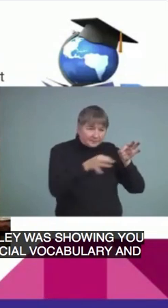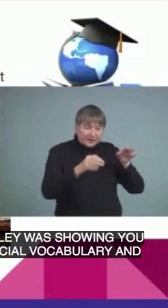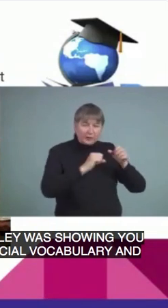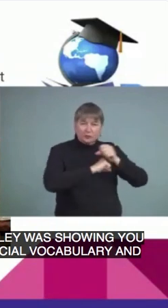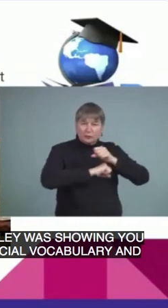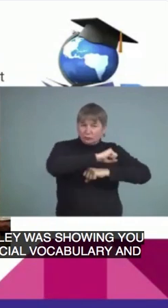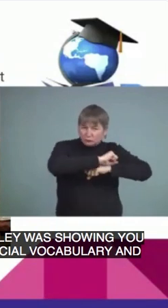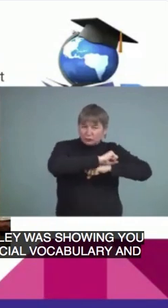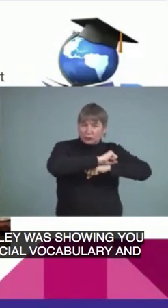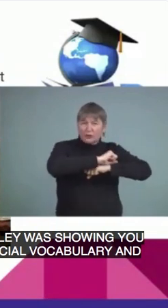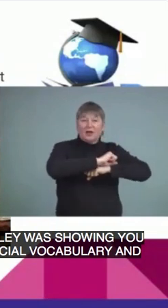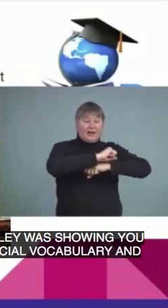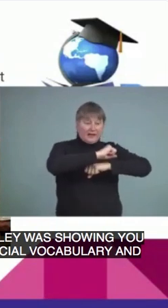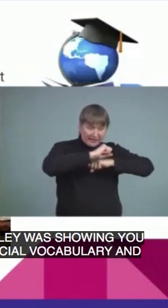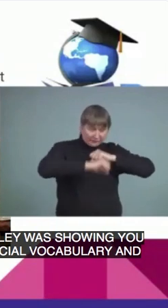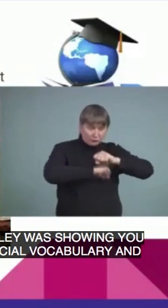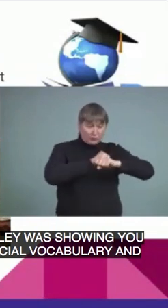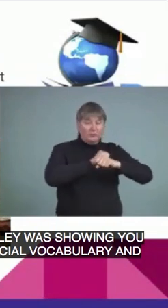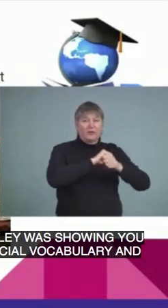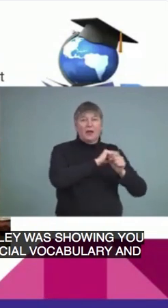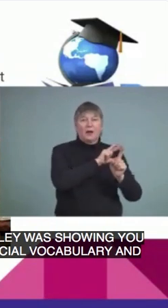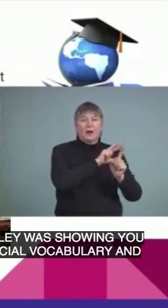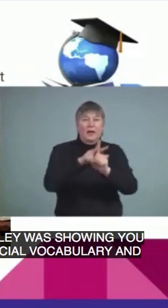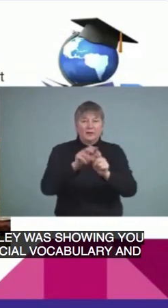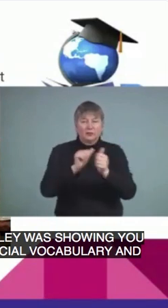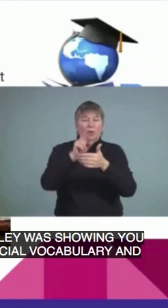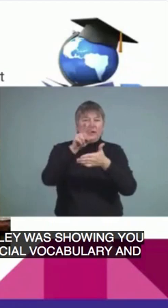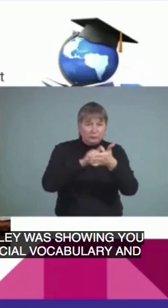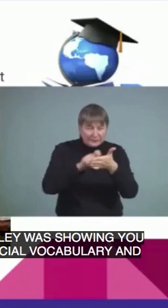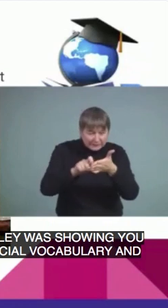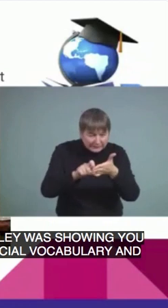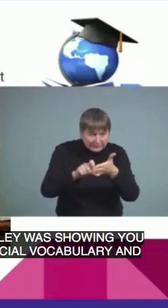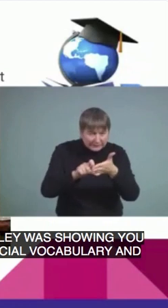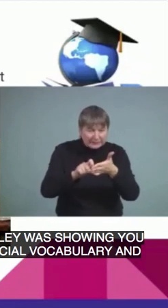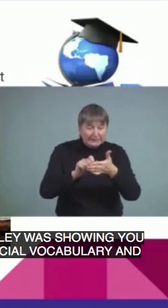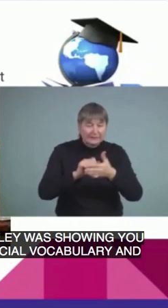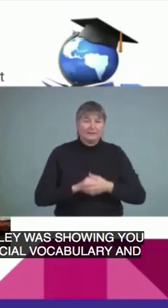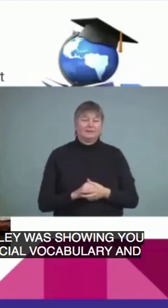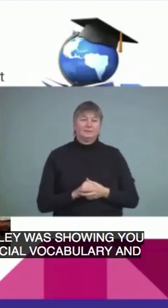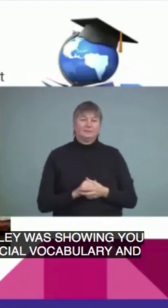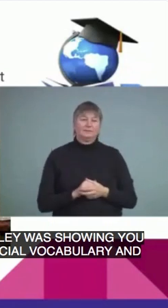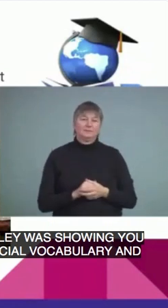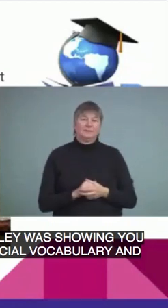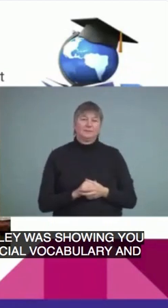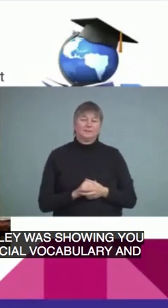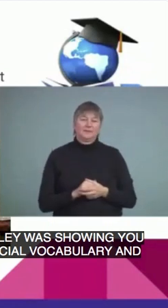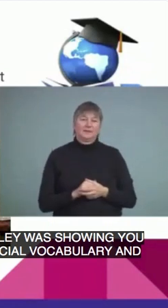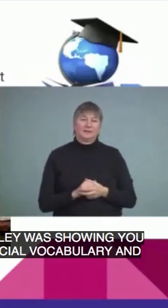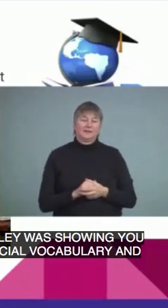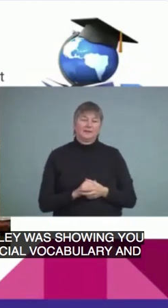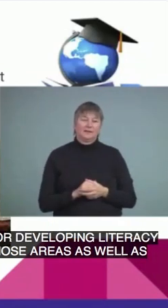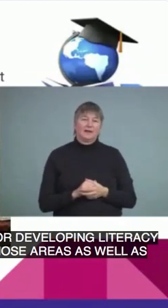those language-related constructs come from those areas, as well as those code-related